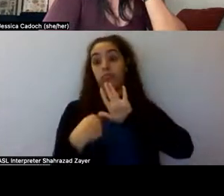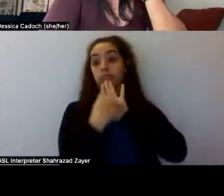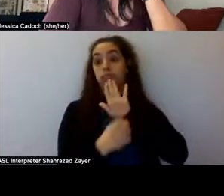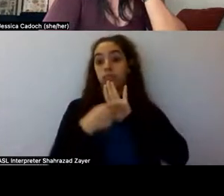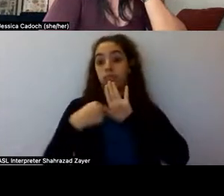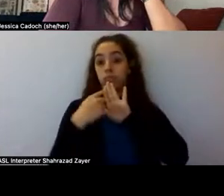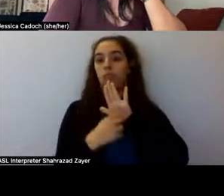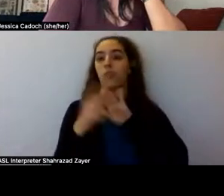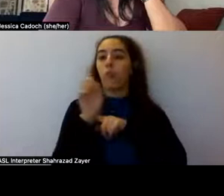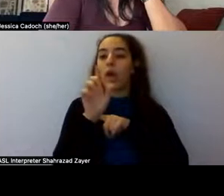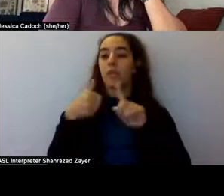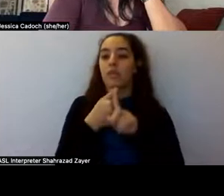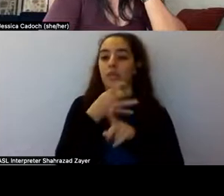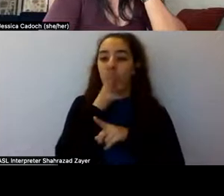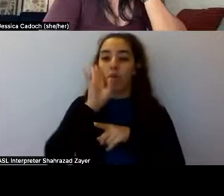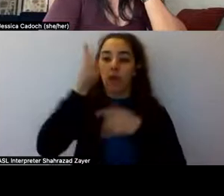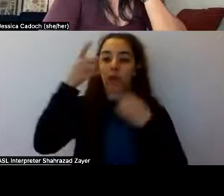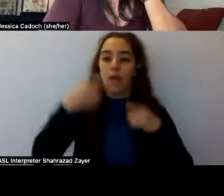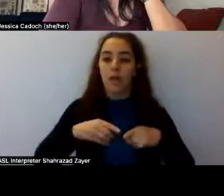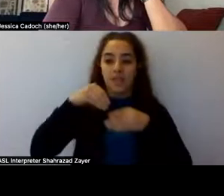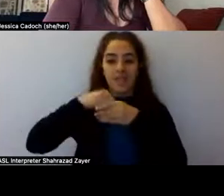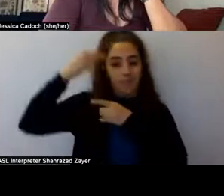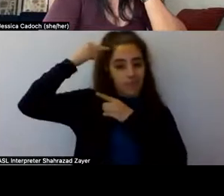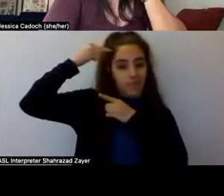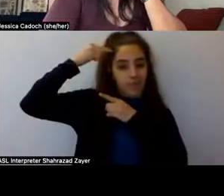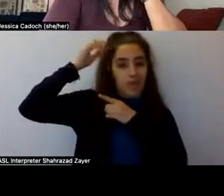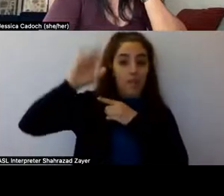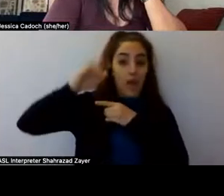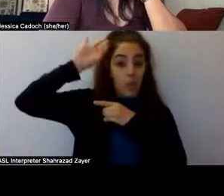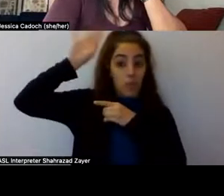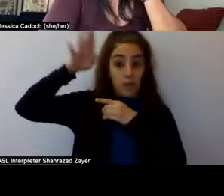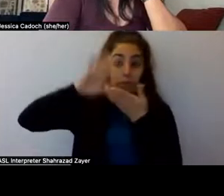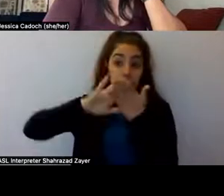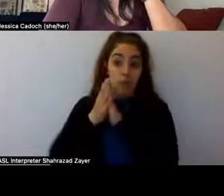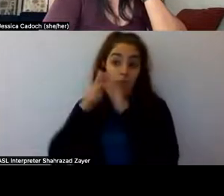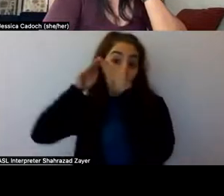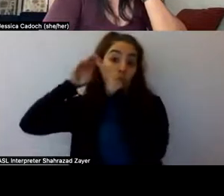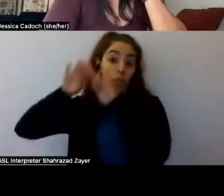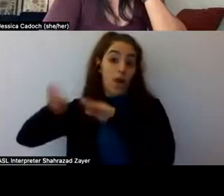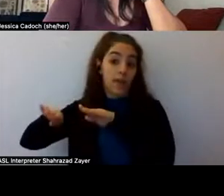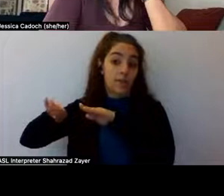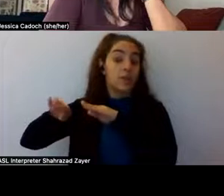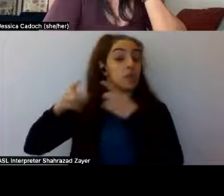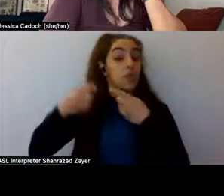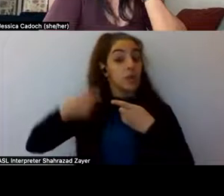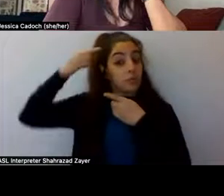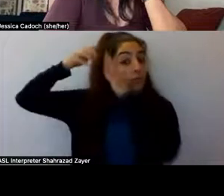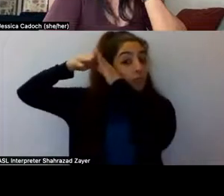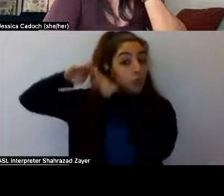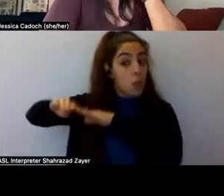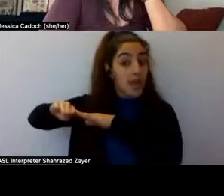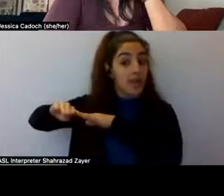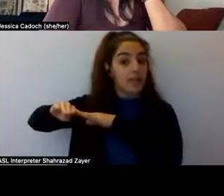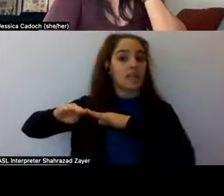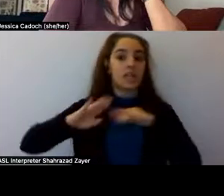-talk takes place. Um, and that goes quiet and when that goes quiet, the brain is sort of,